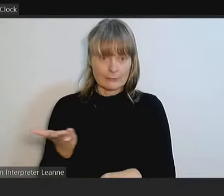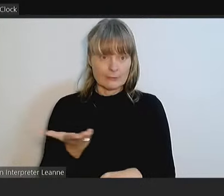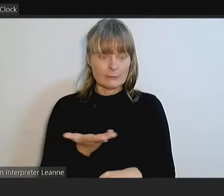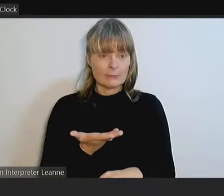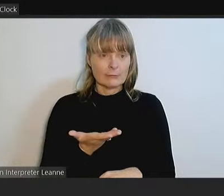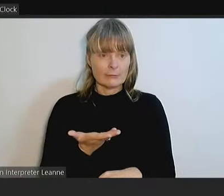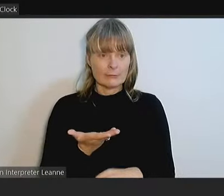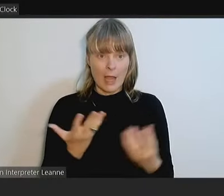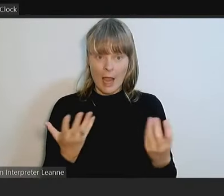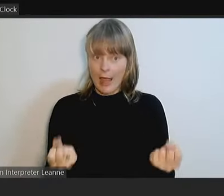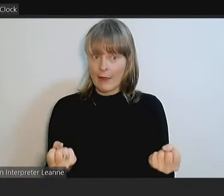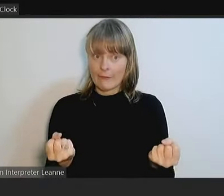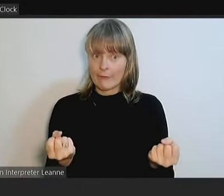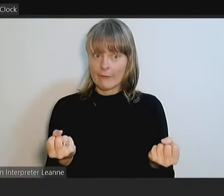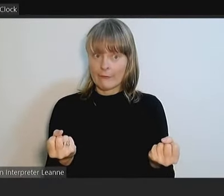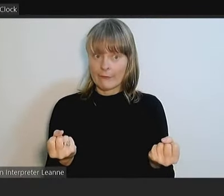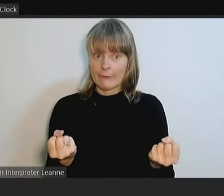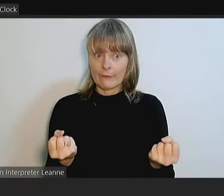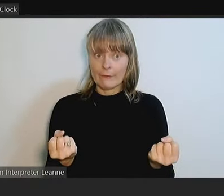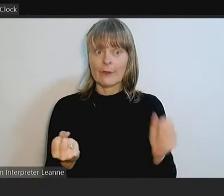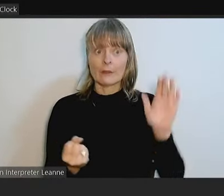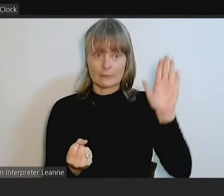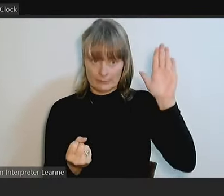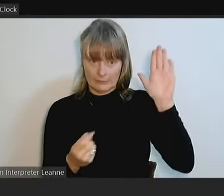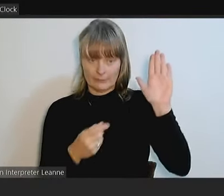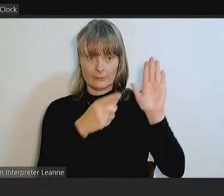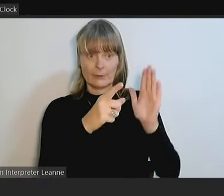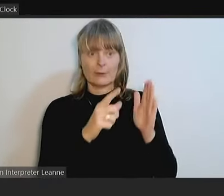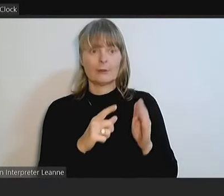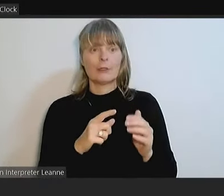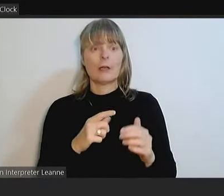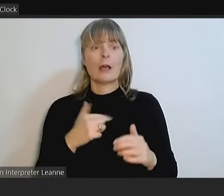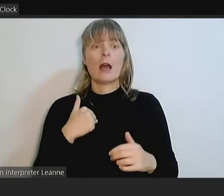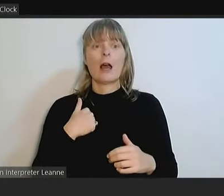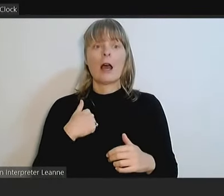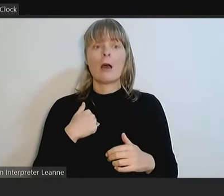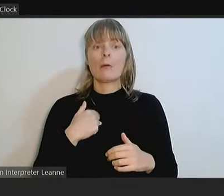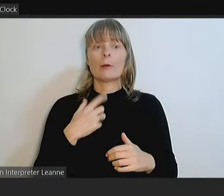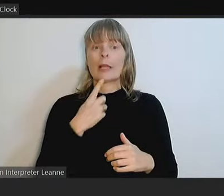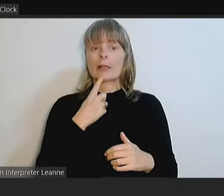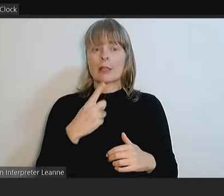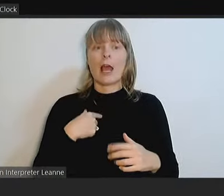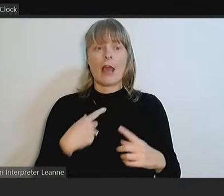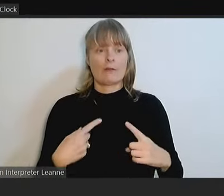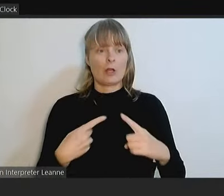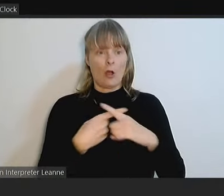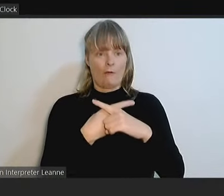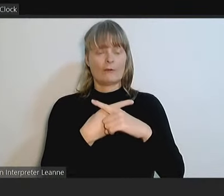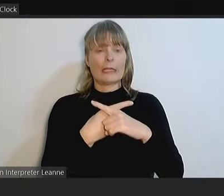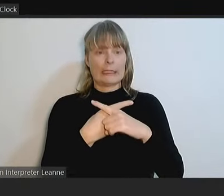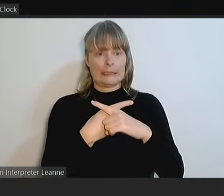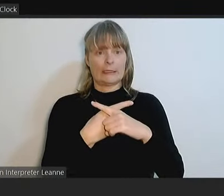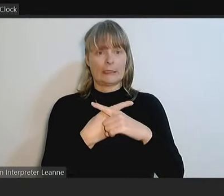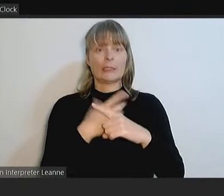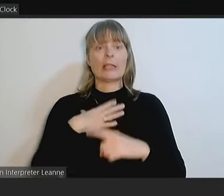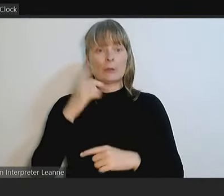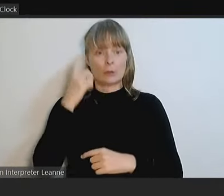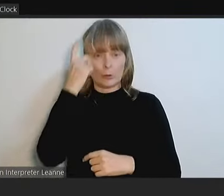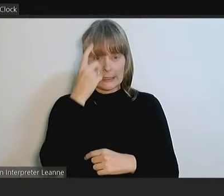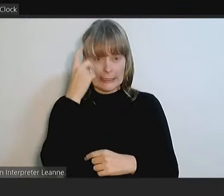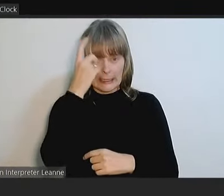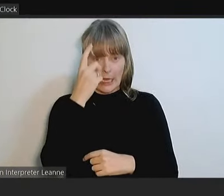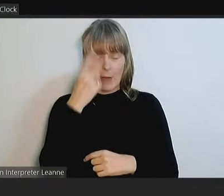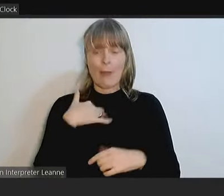Do you have conflicts of interest, councillor? Williams, I would like to declare I have a conflict and to be considered to leave the